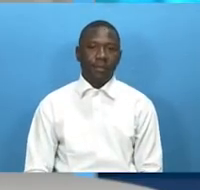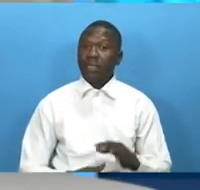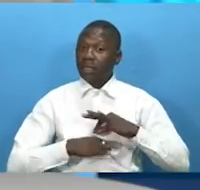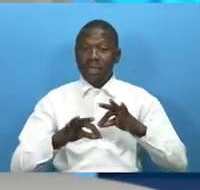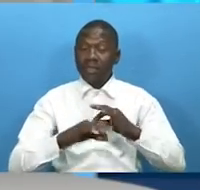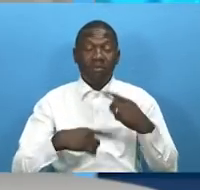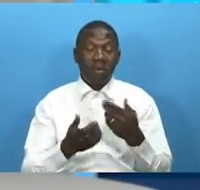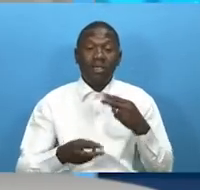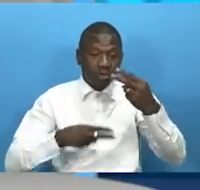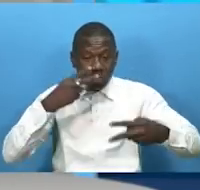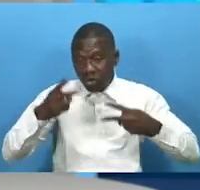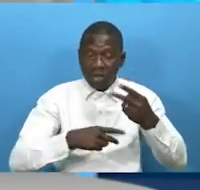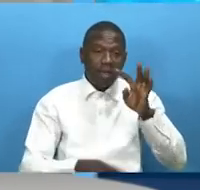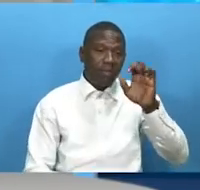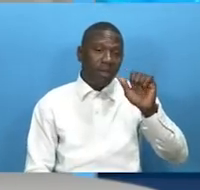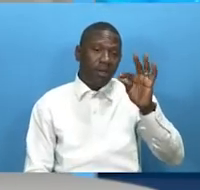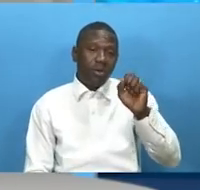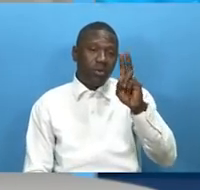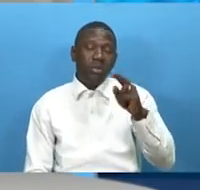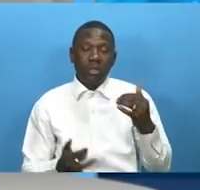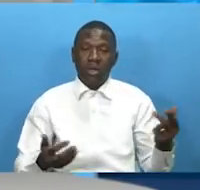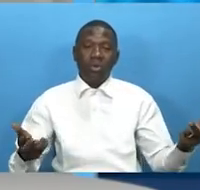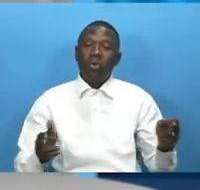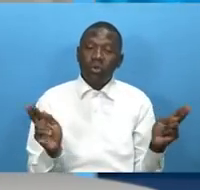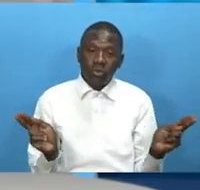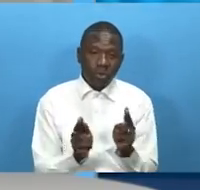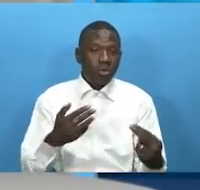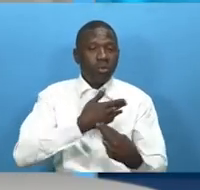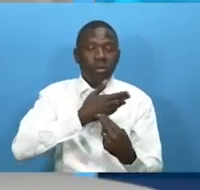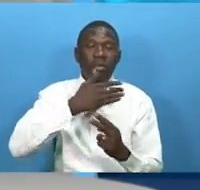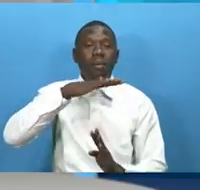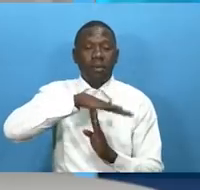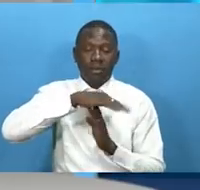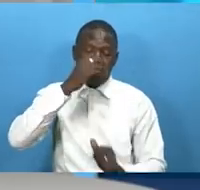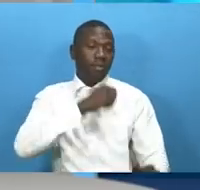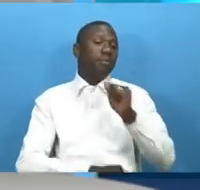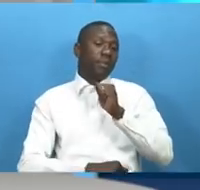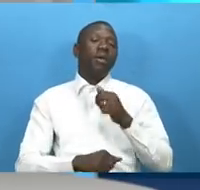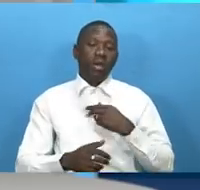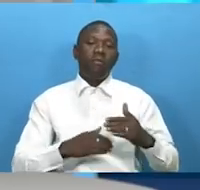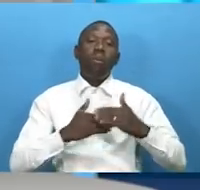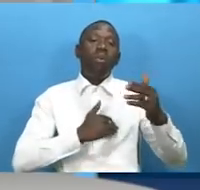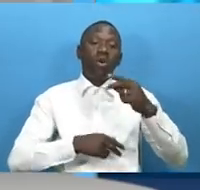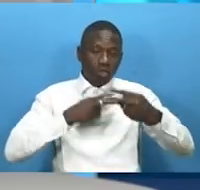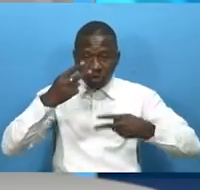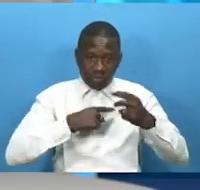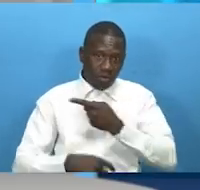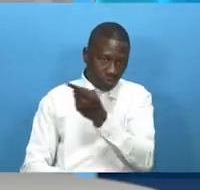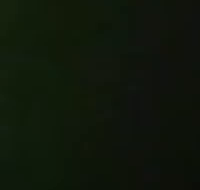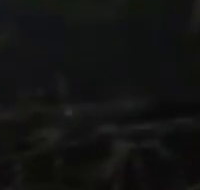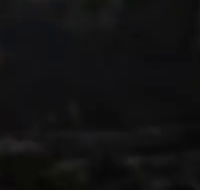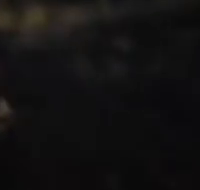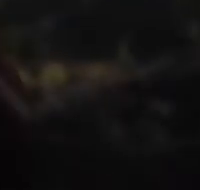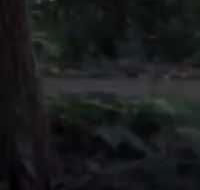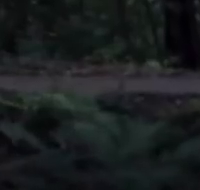from that story by fantasy sanya we will now go for a short commercial break and when we come back we have some more stories for you do stay